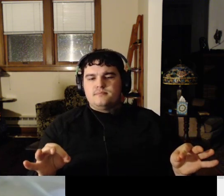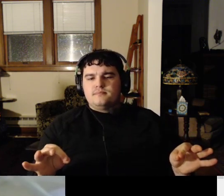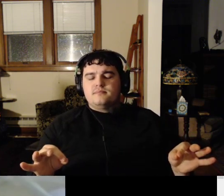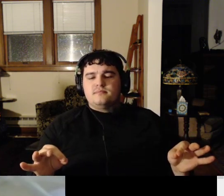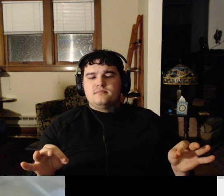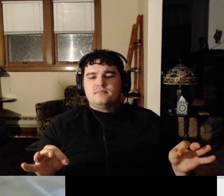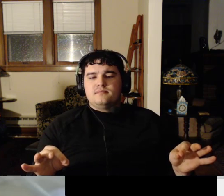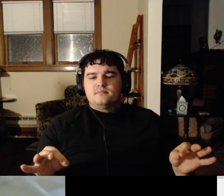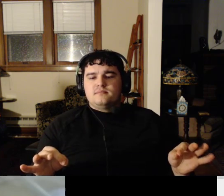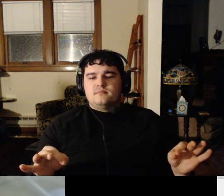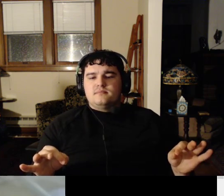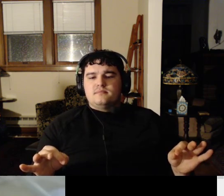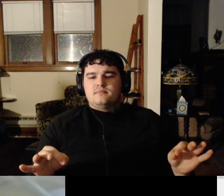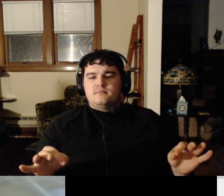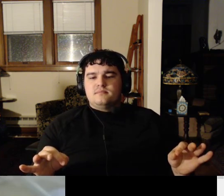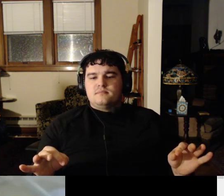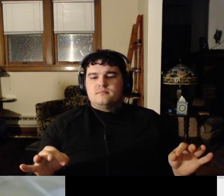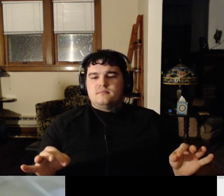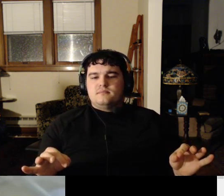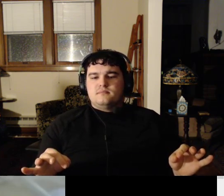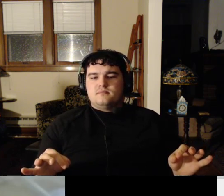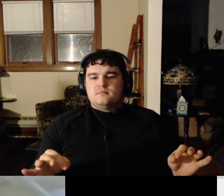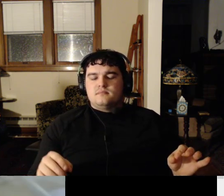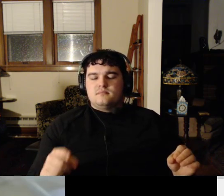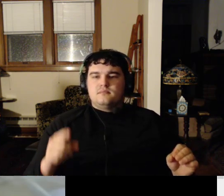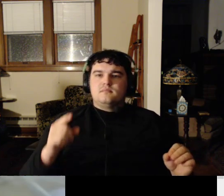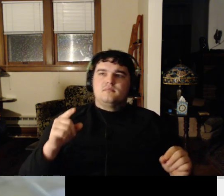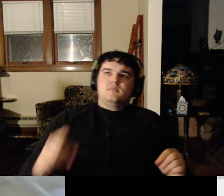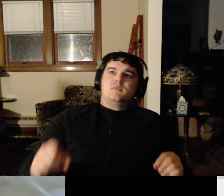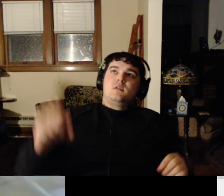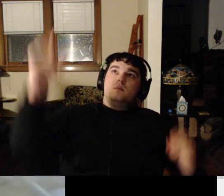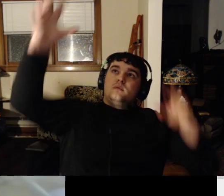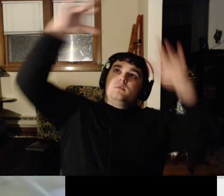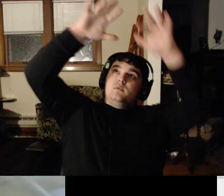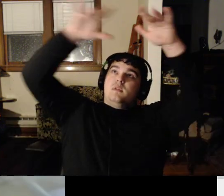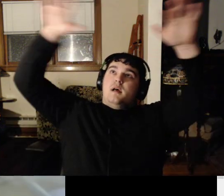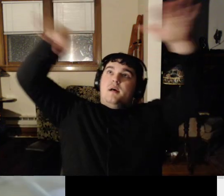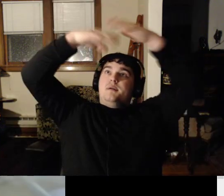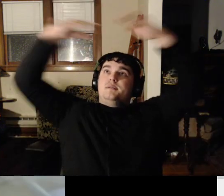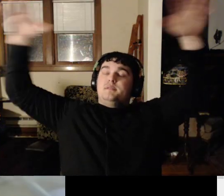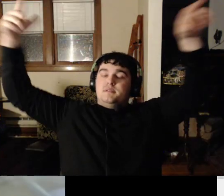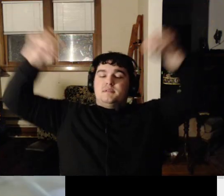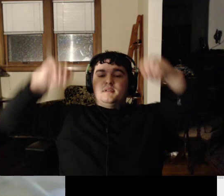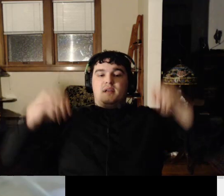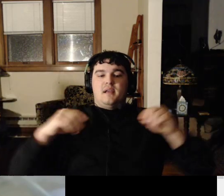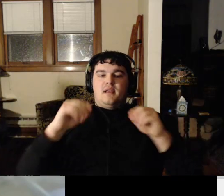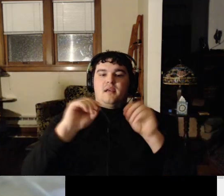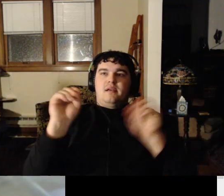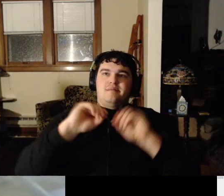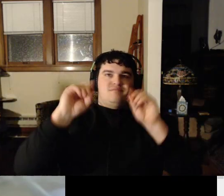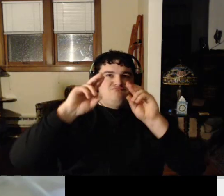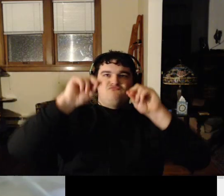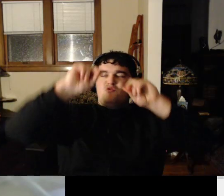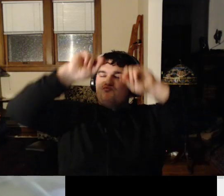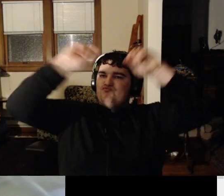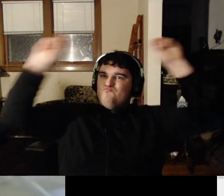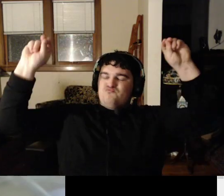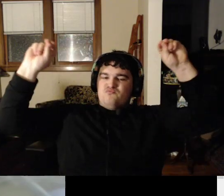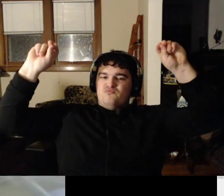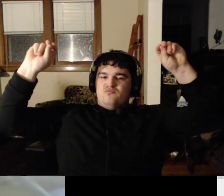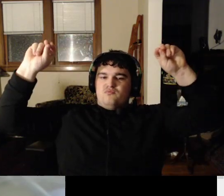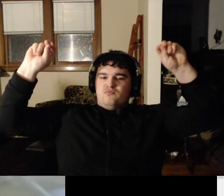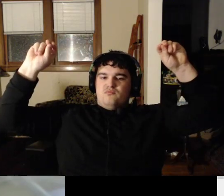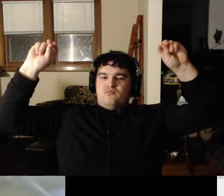Want to do it, Marlene? There was no clouds on the side of the bridge. Yes. And the sun was shining.